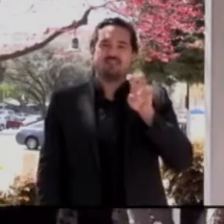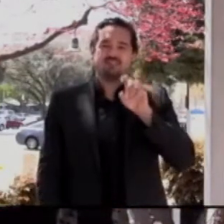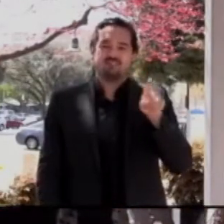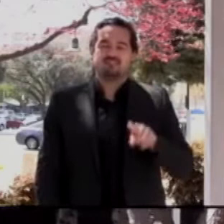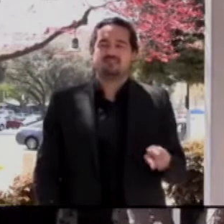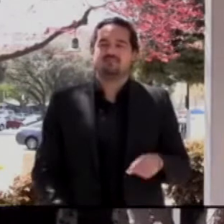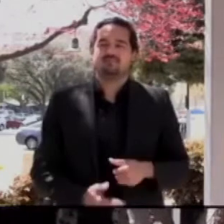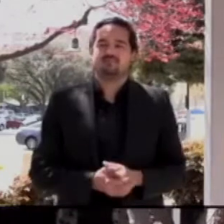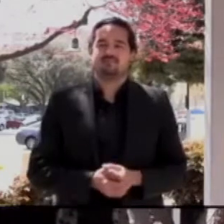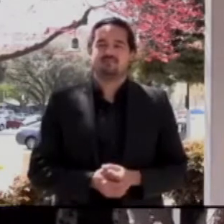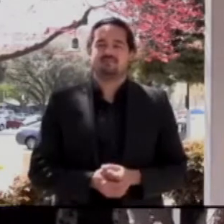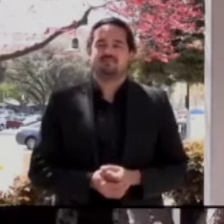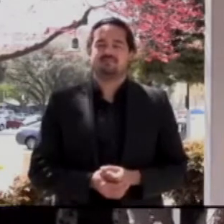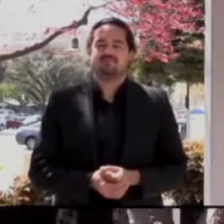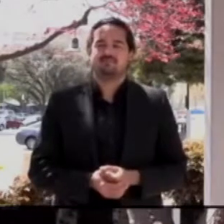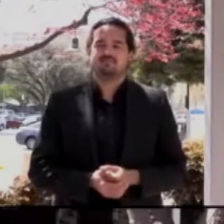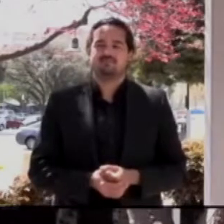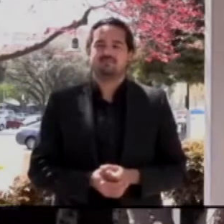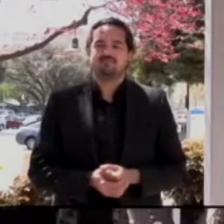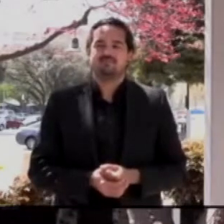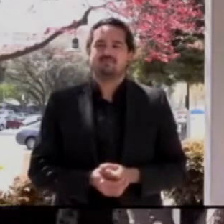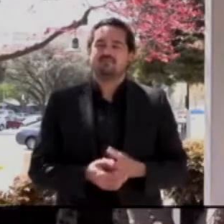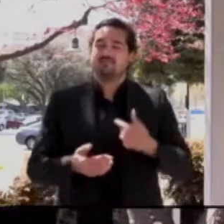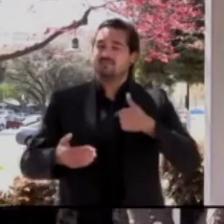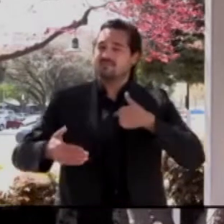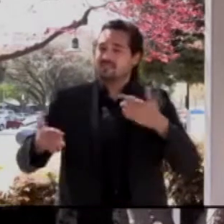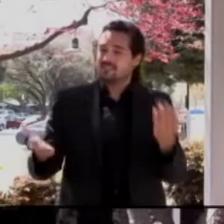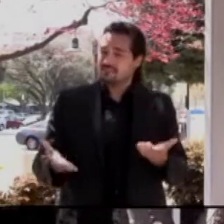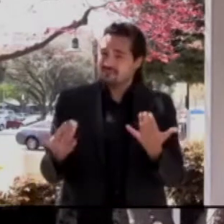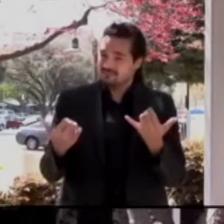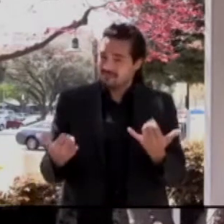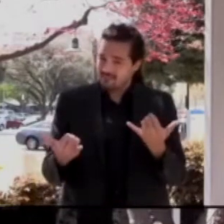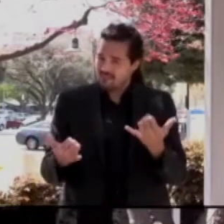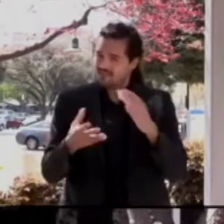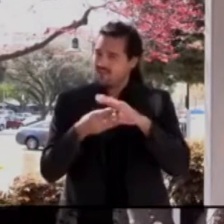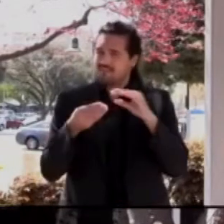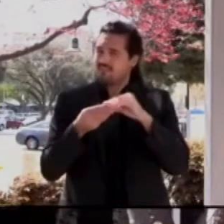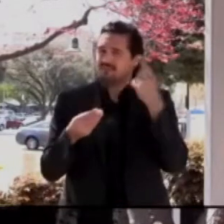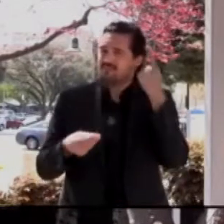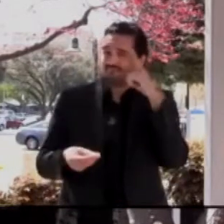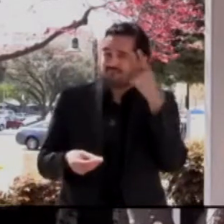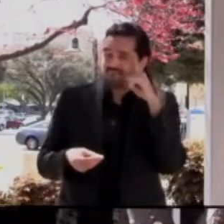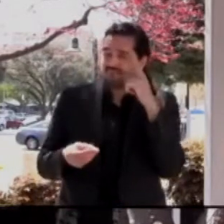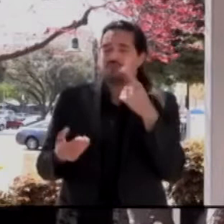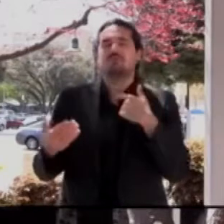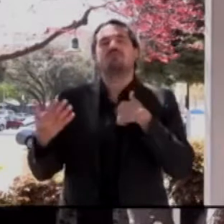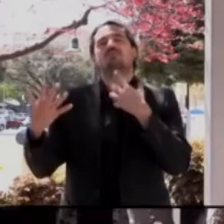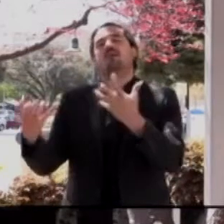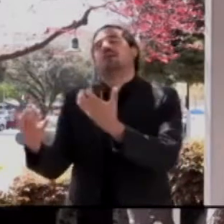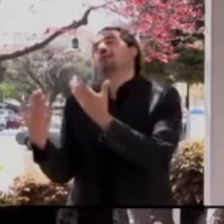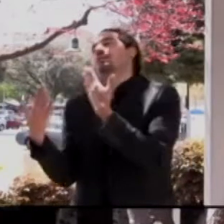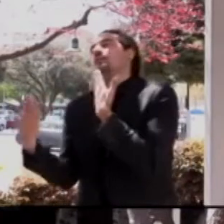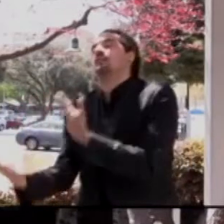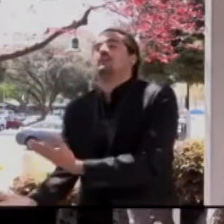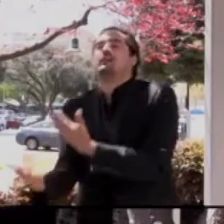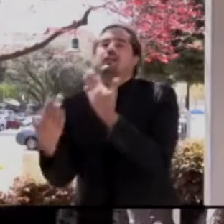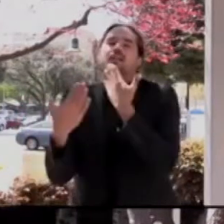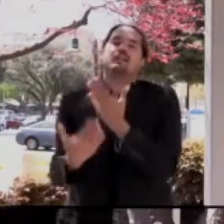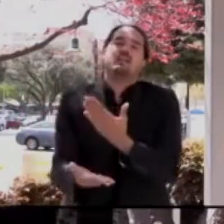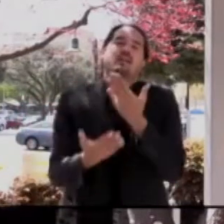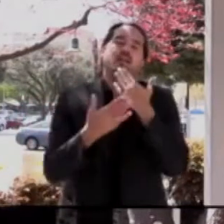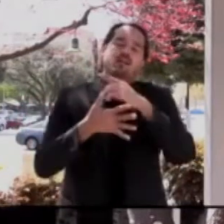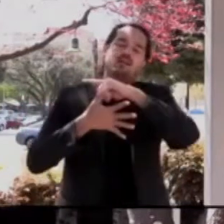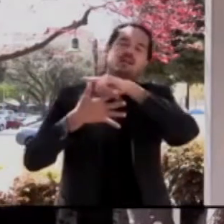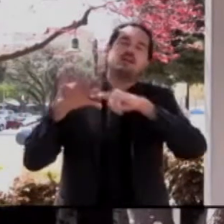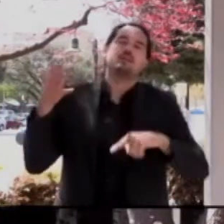I am really here to offer a big thanks. We rely so much on our federal